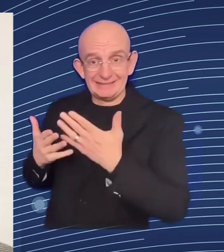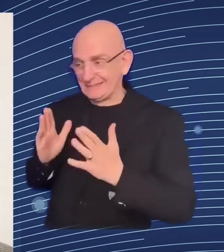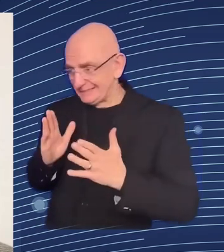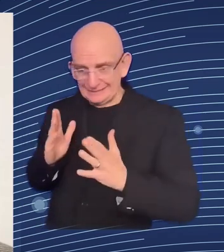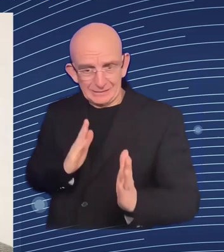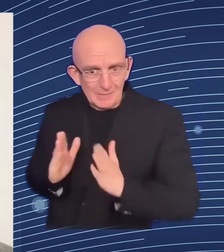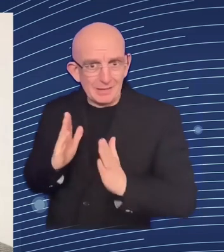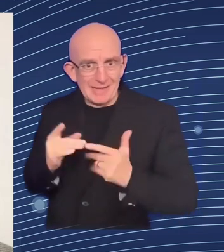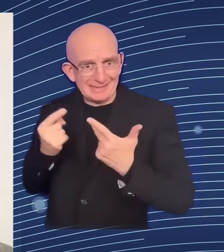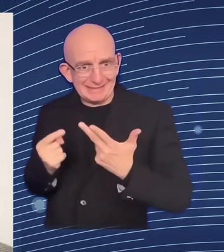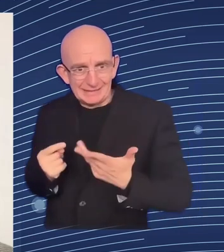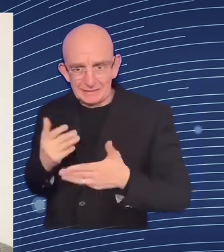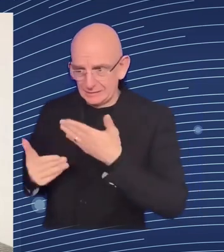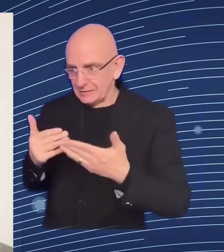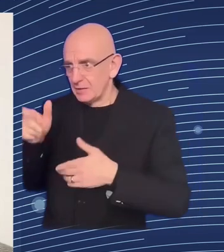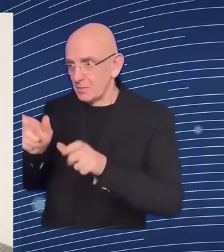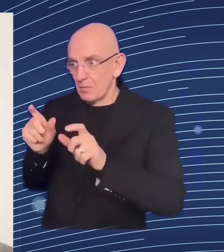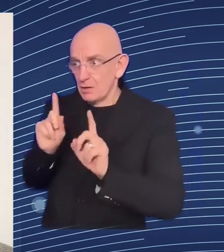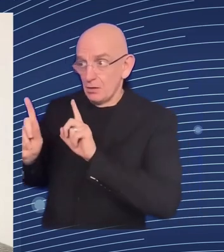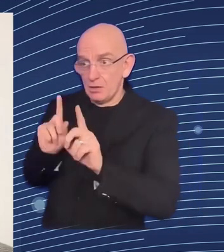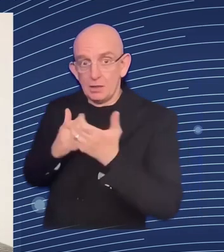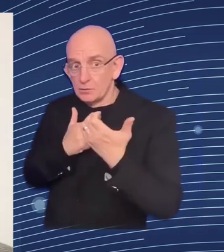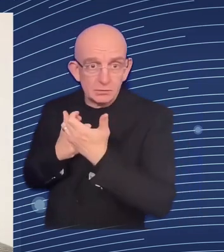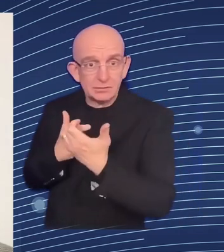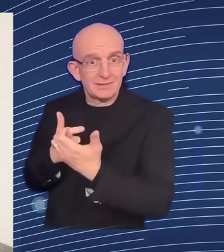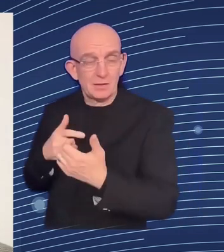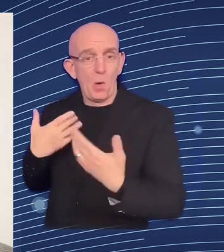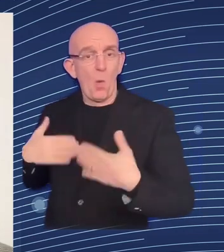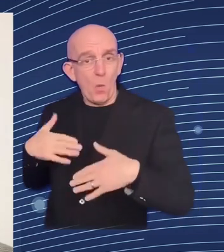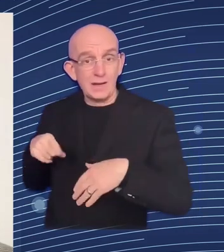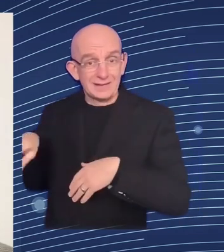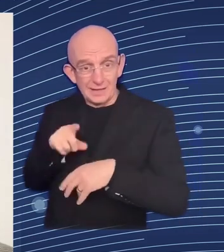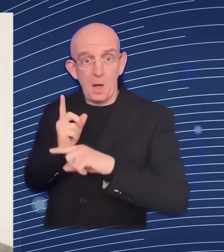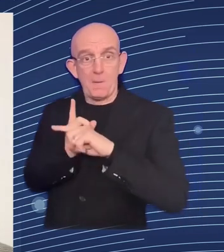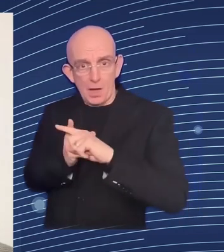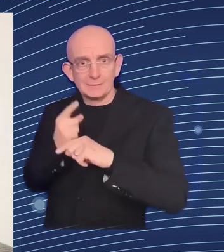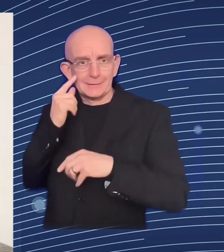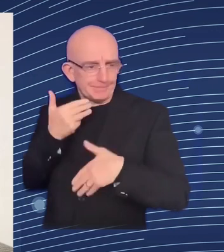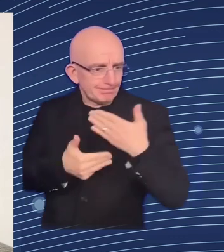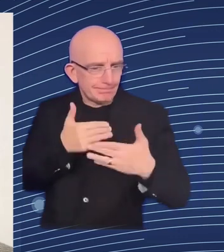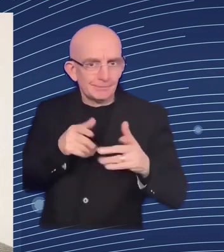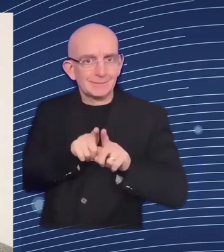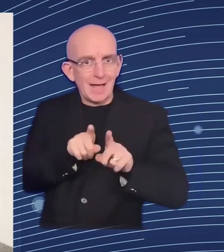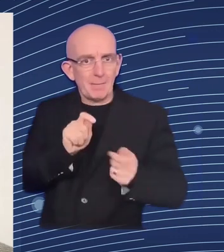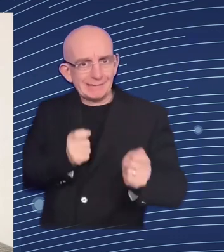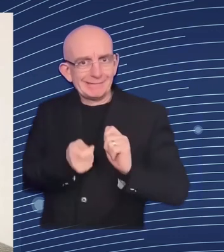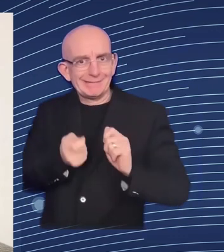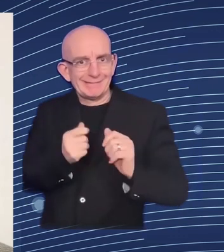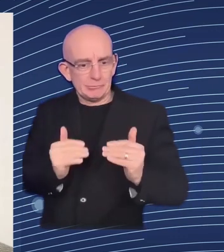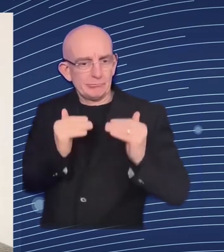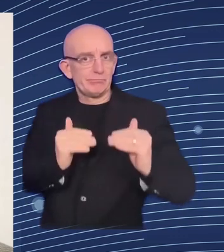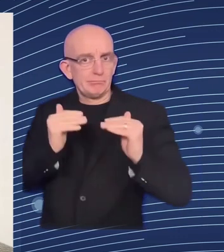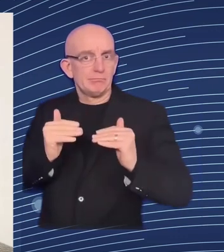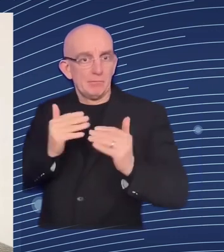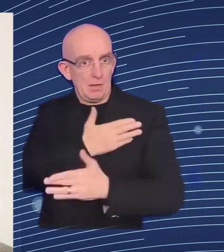manage the reforms they are doing so certainly they have come a long way